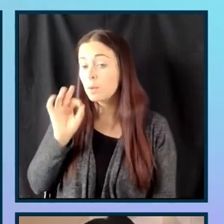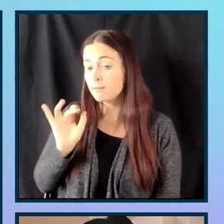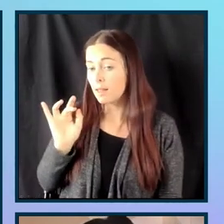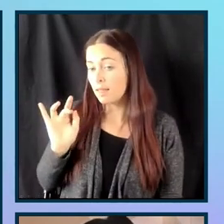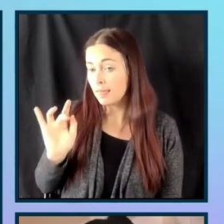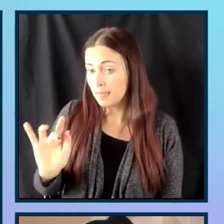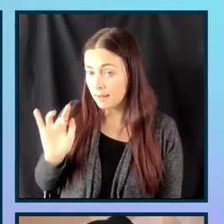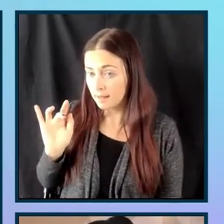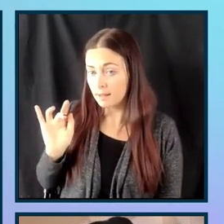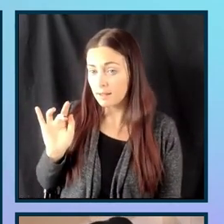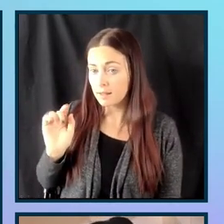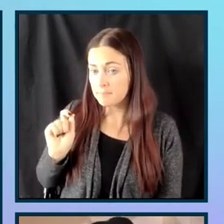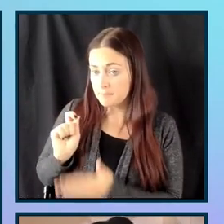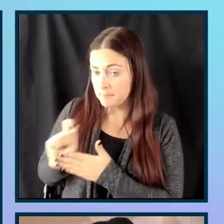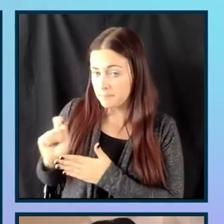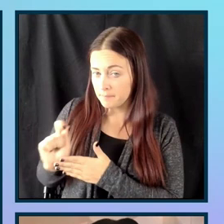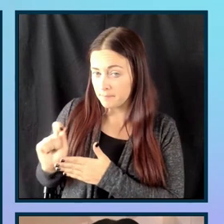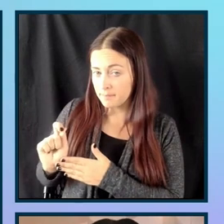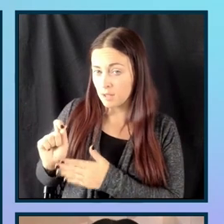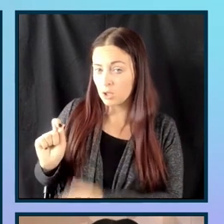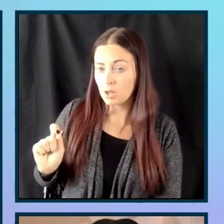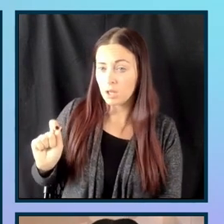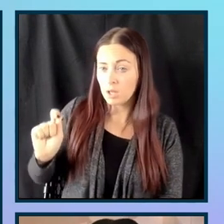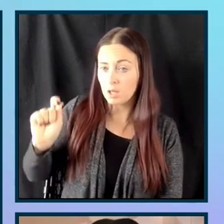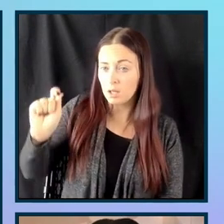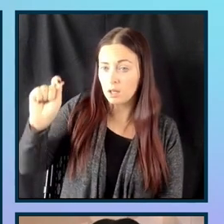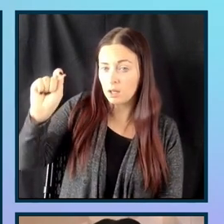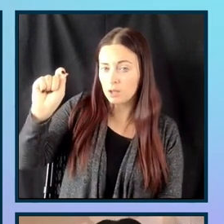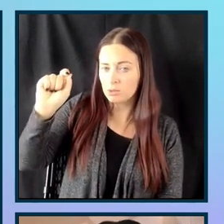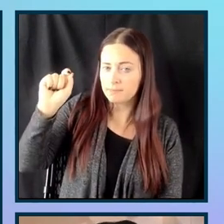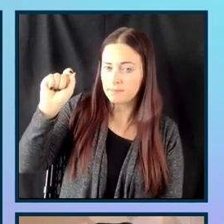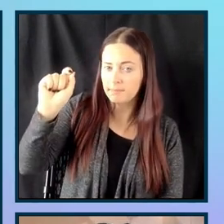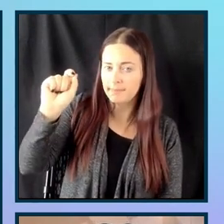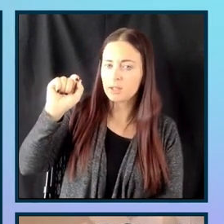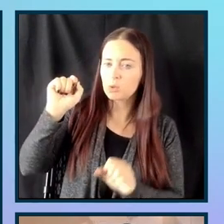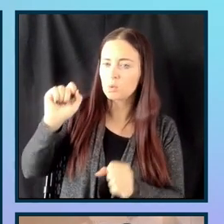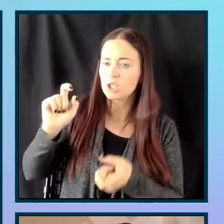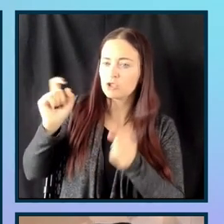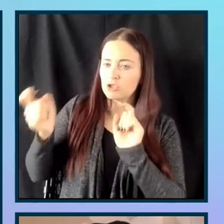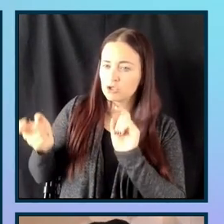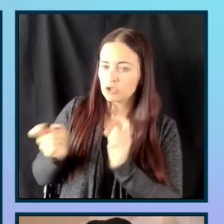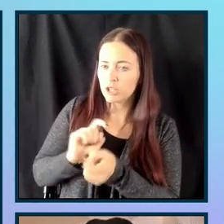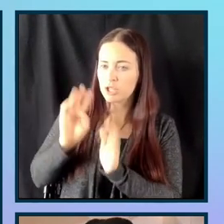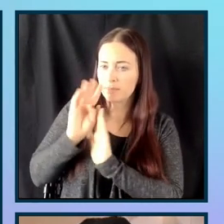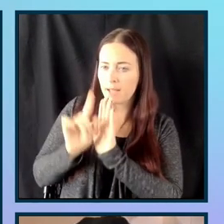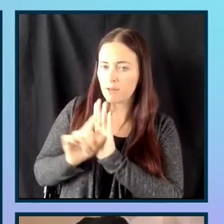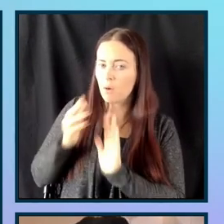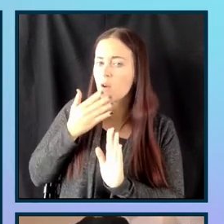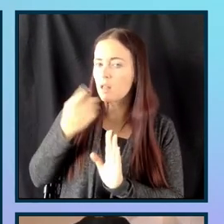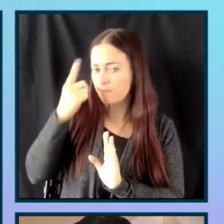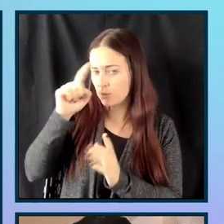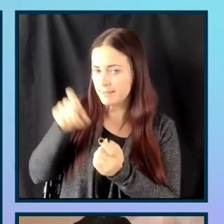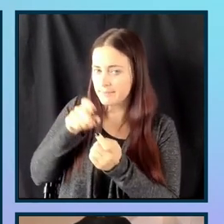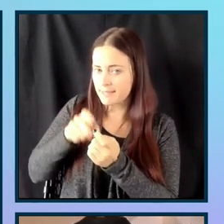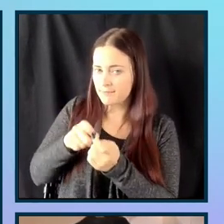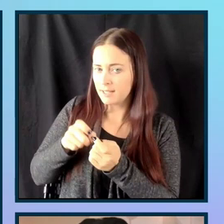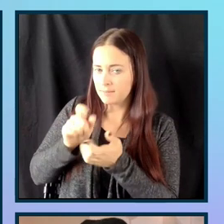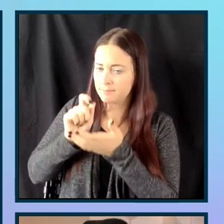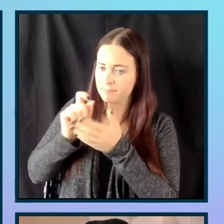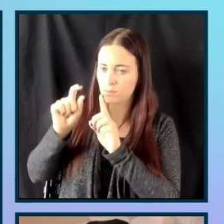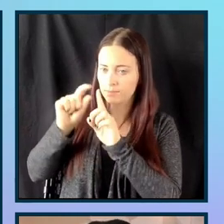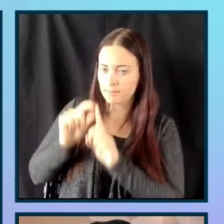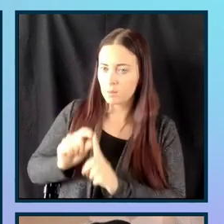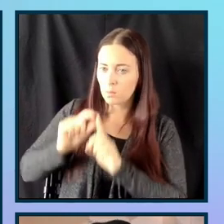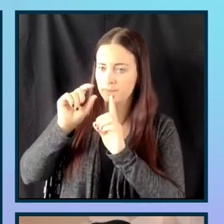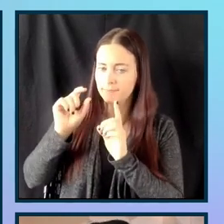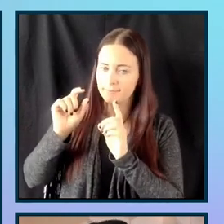that, this will allow you to change the background color for this specific test inside this browser. So if I wanted to